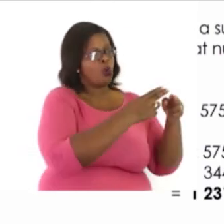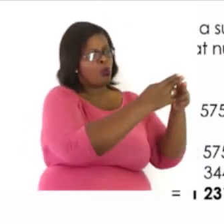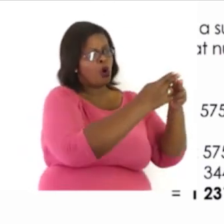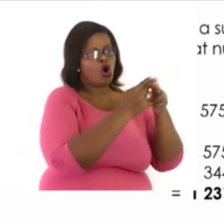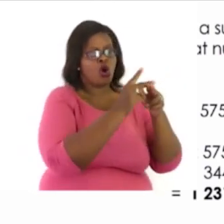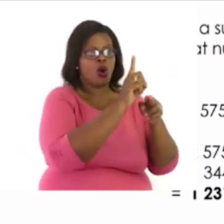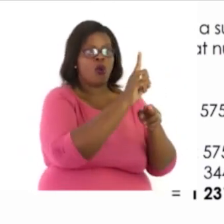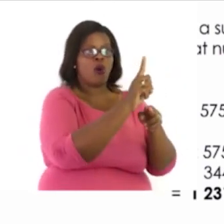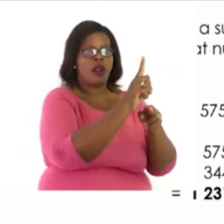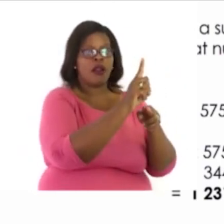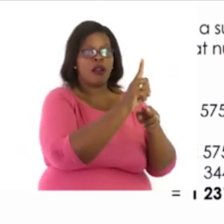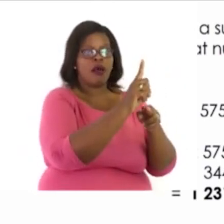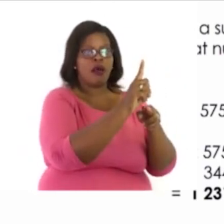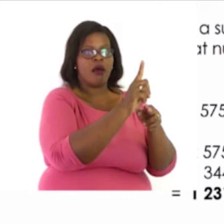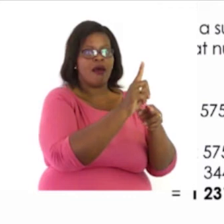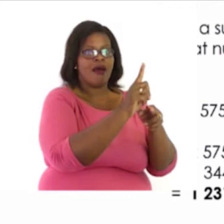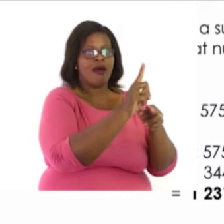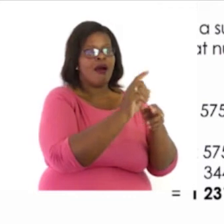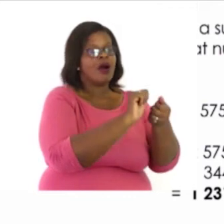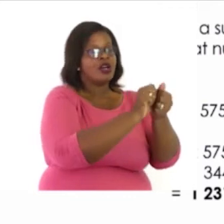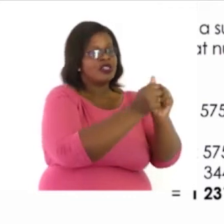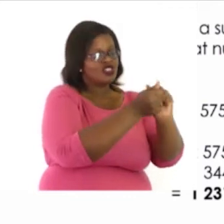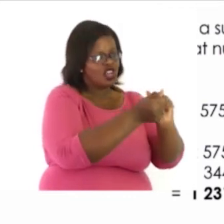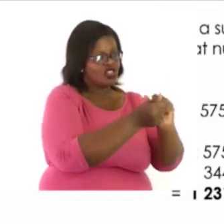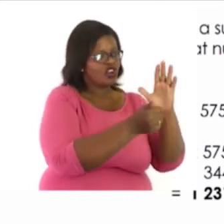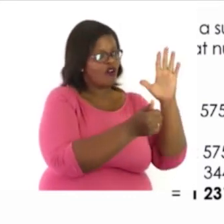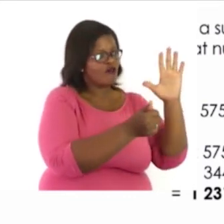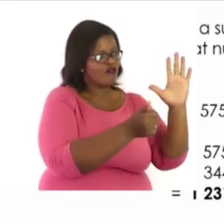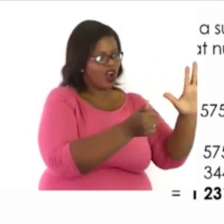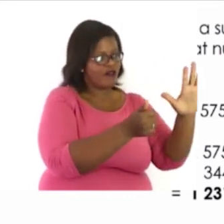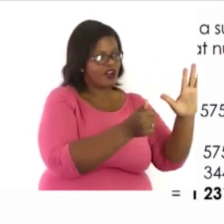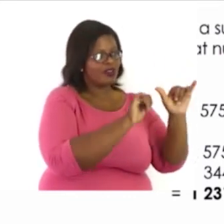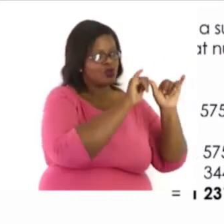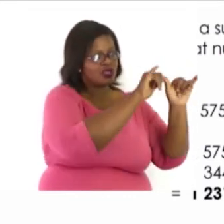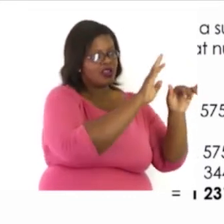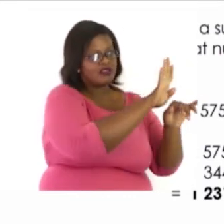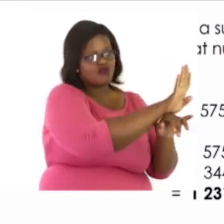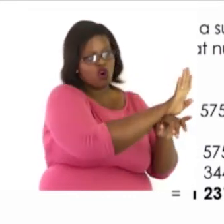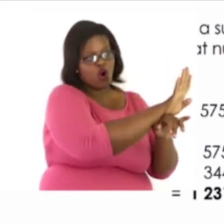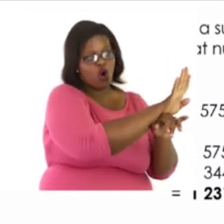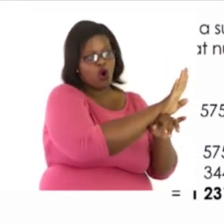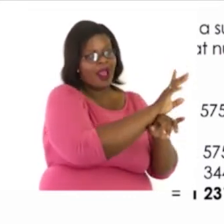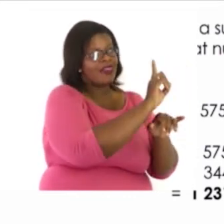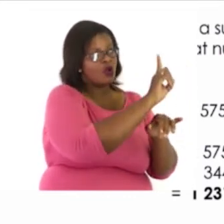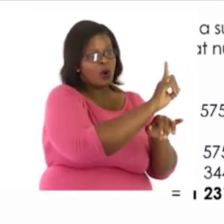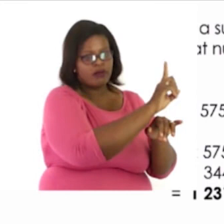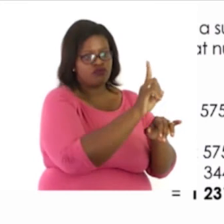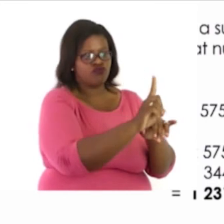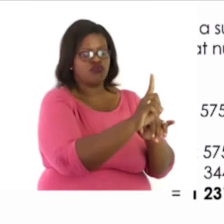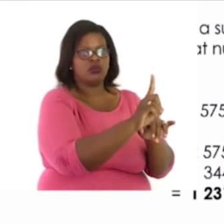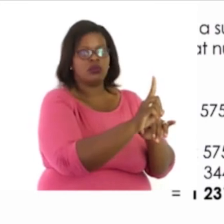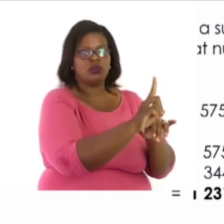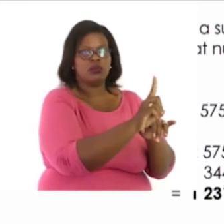And now the 5 will change into a 4. Now, the 5 borrowed the 1. Now, that 1,